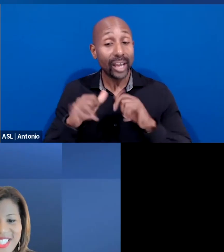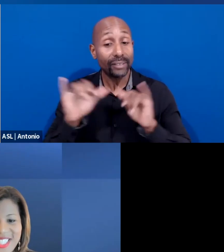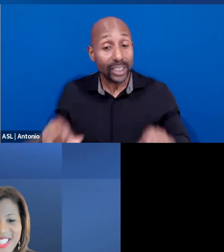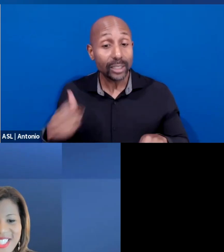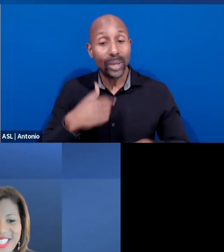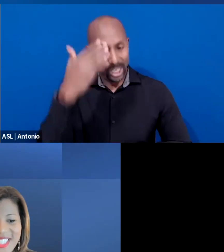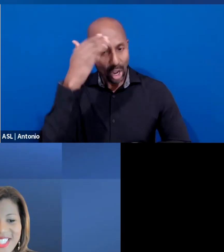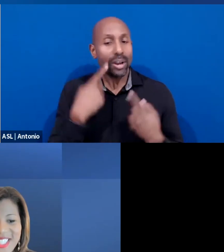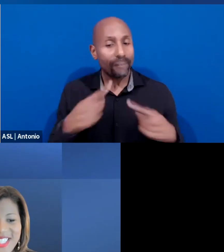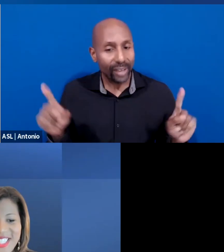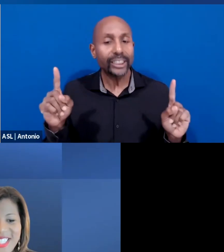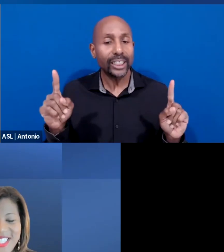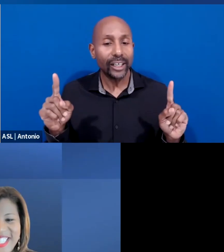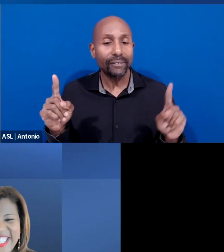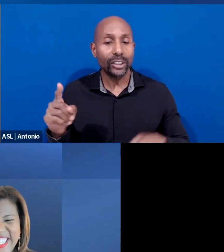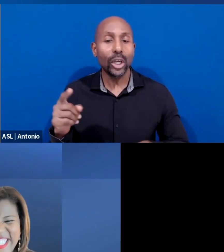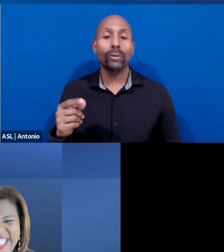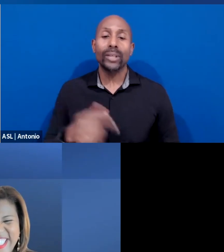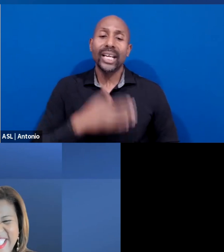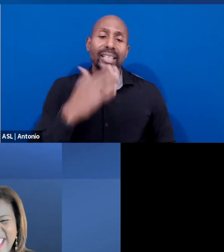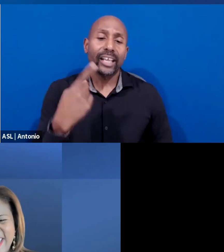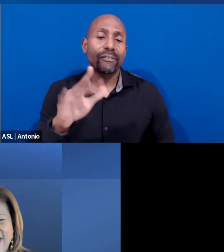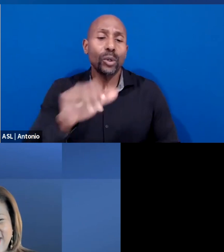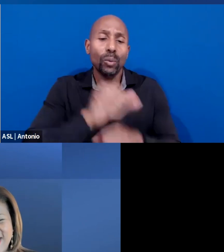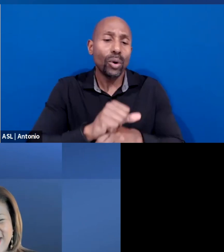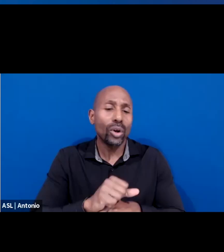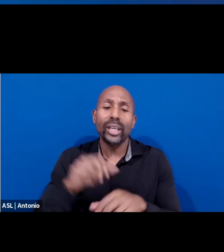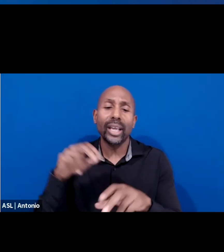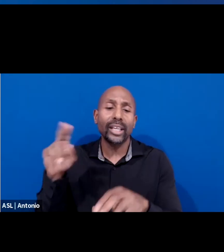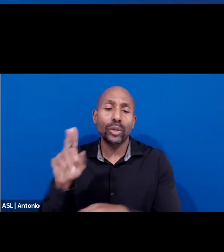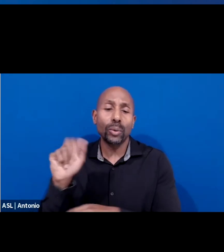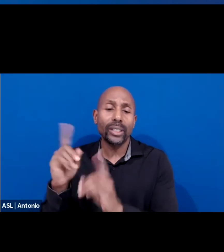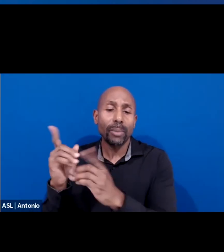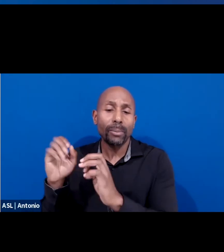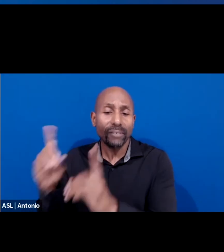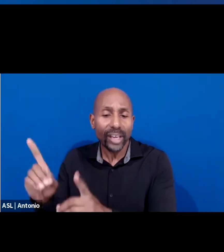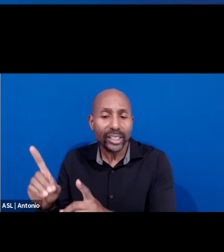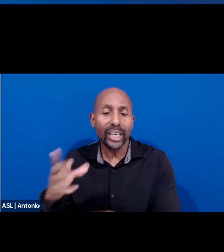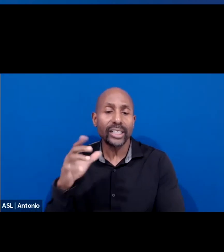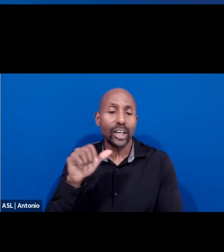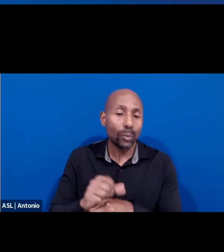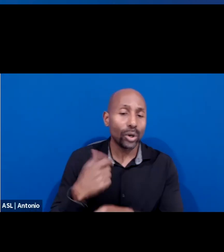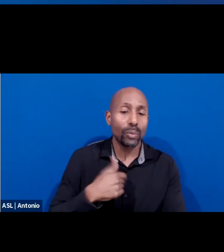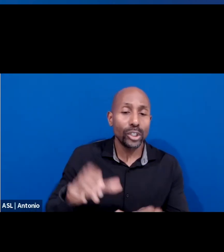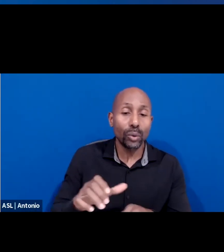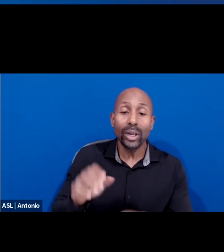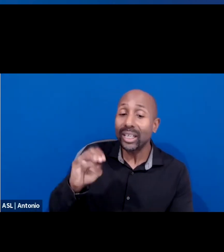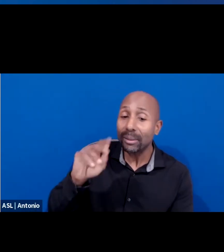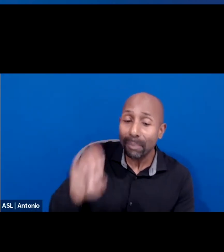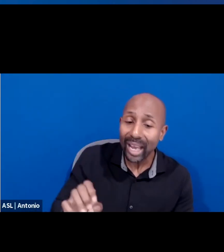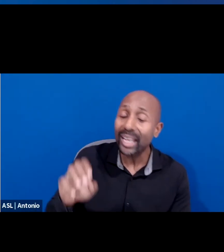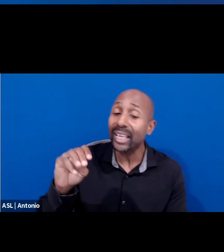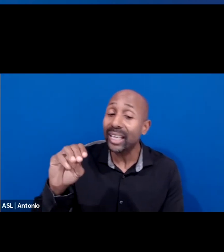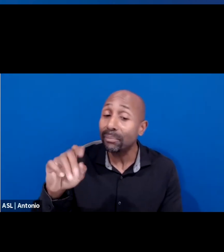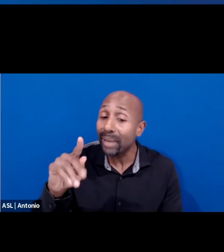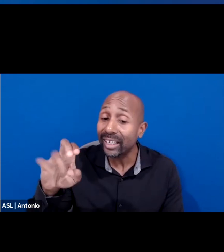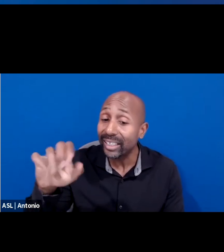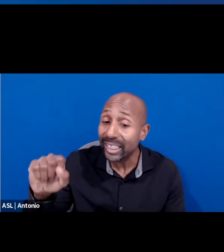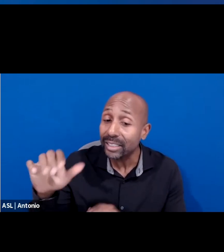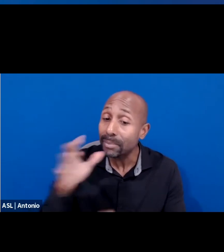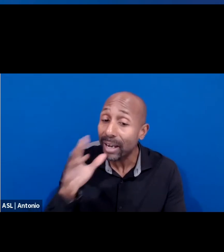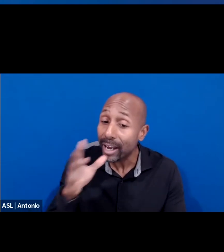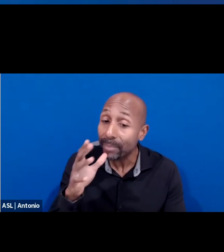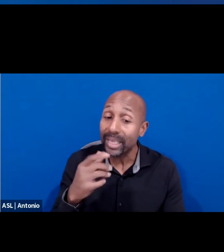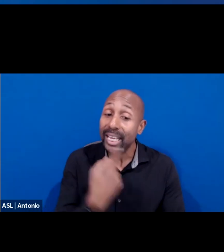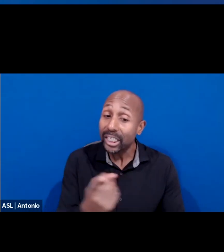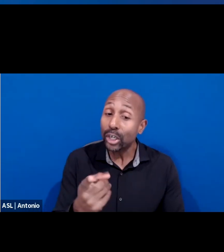Thank you, Mike and Melanie's mom, Bernadine. We know that children need to feel safe in schools and in order to achieve